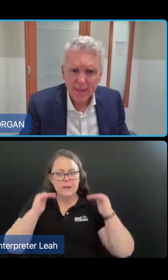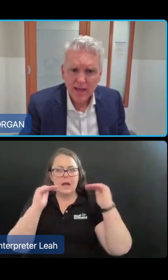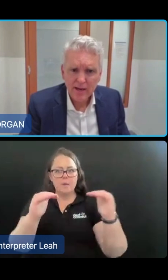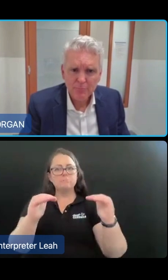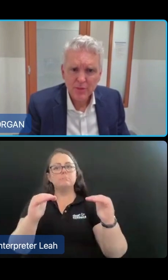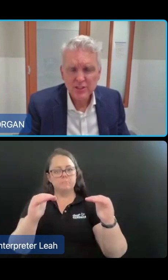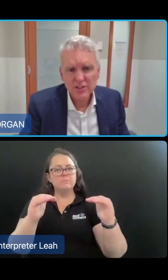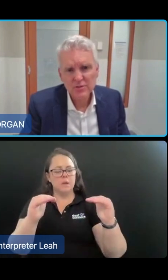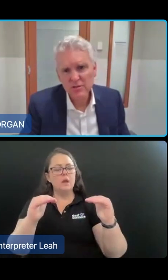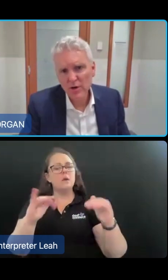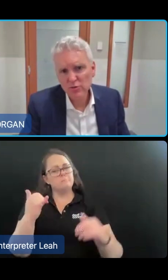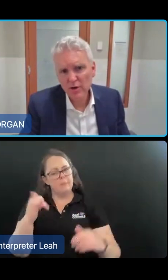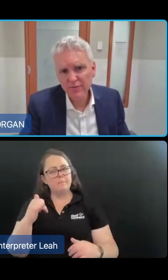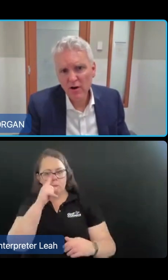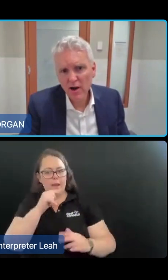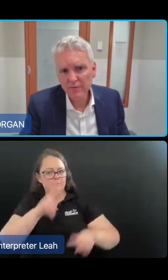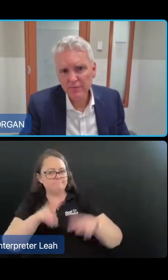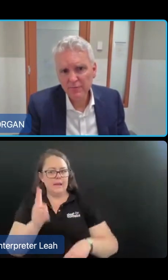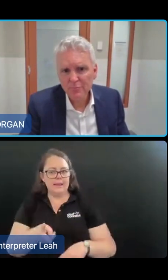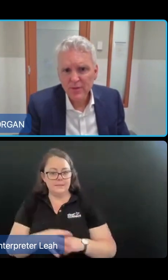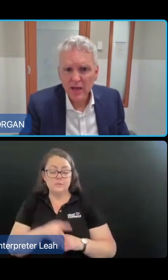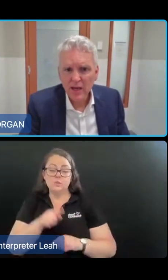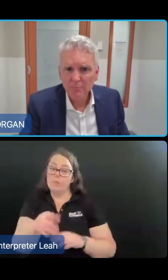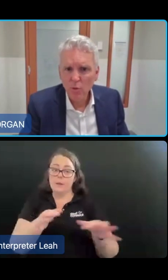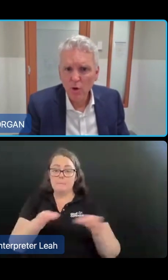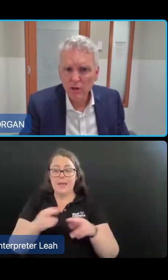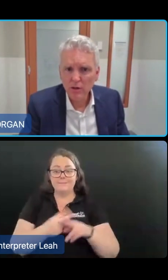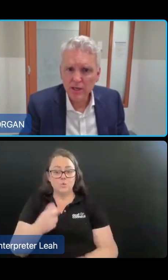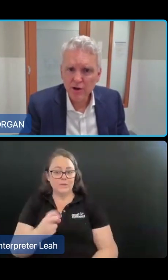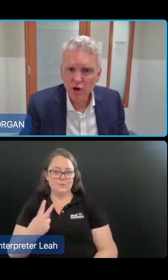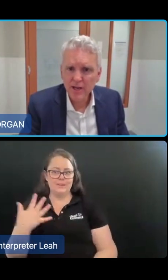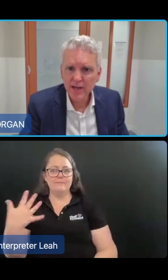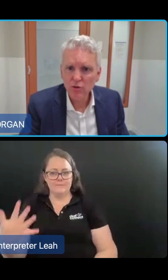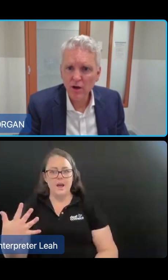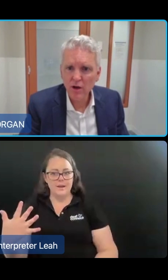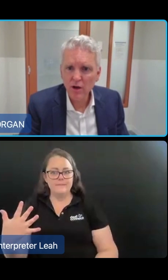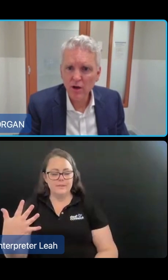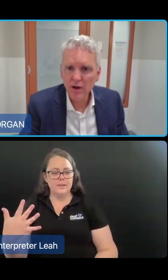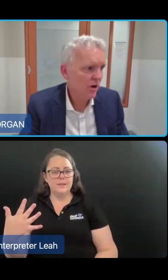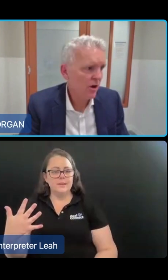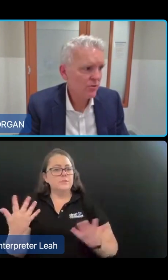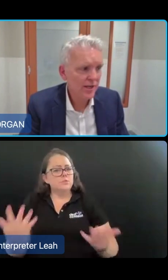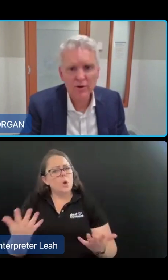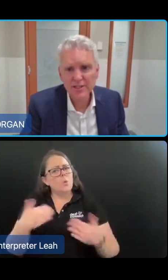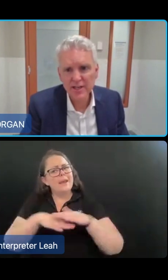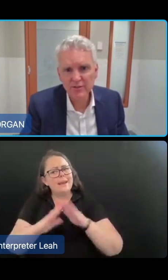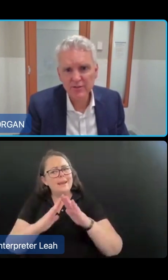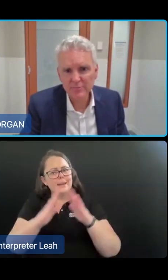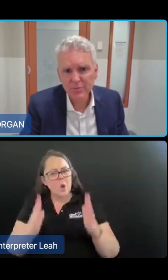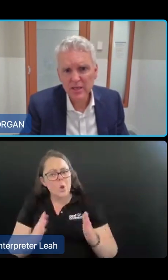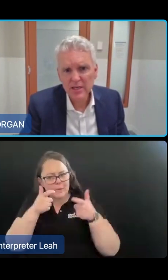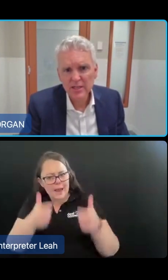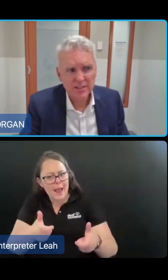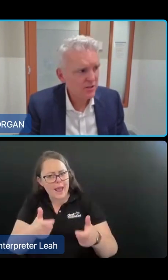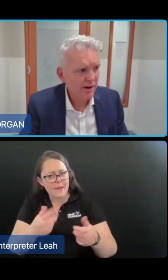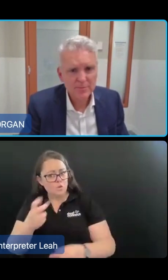So that's 2025. But what will in-home care look like in July 2027?